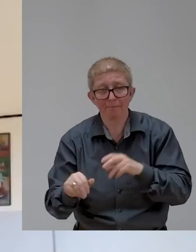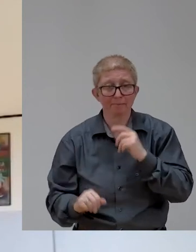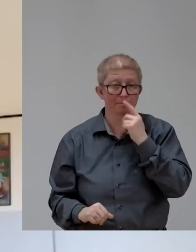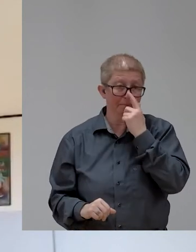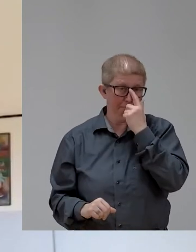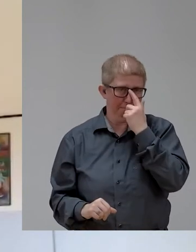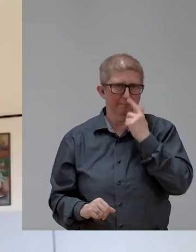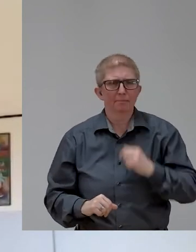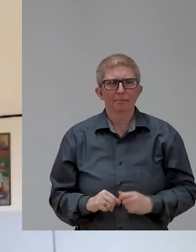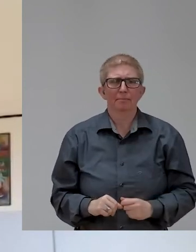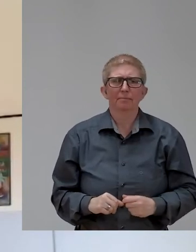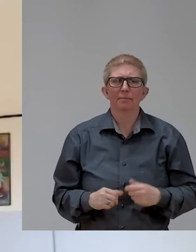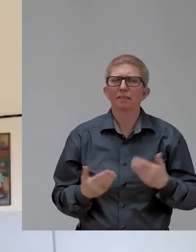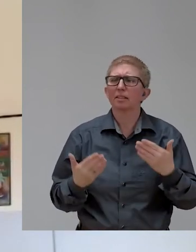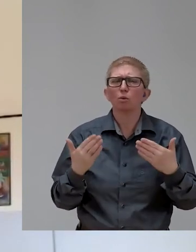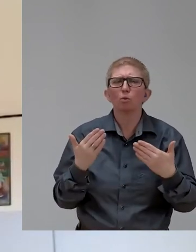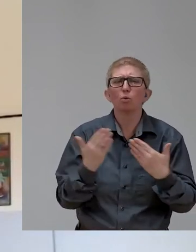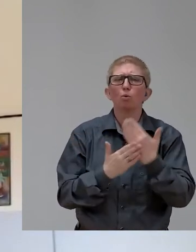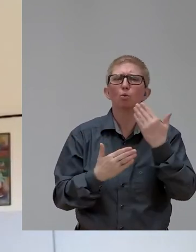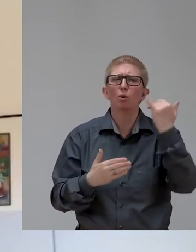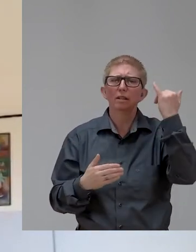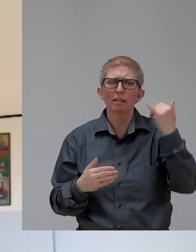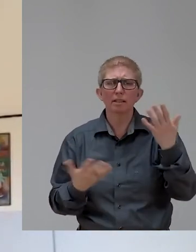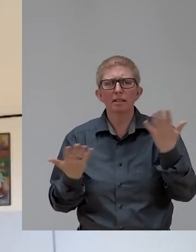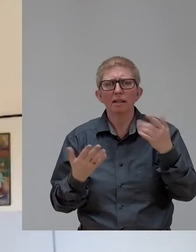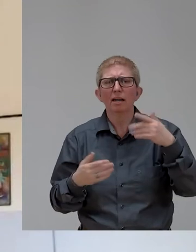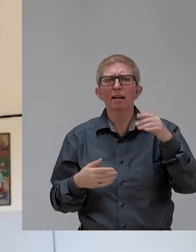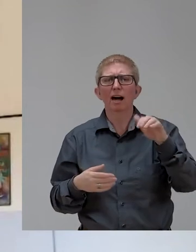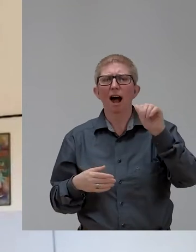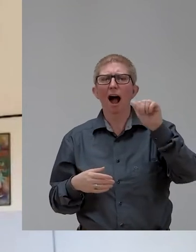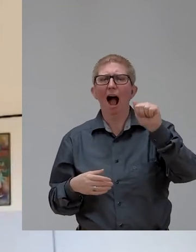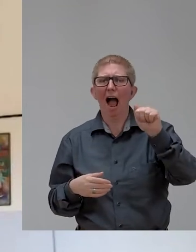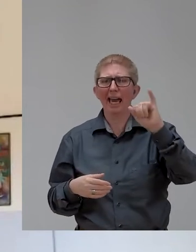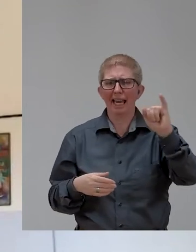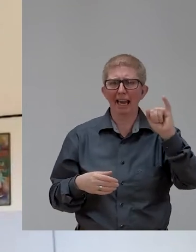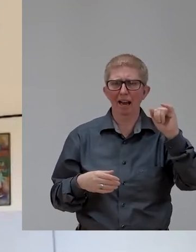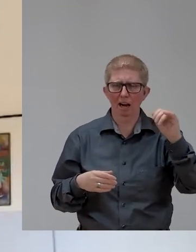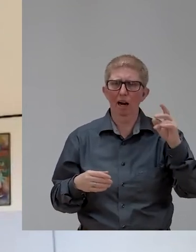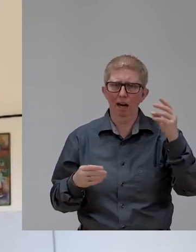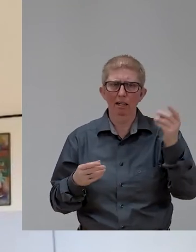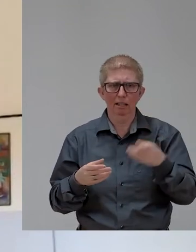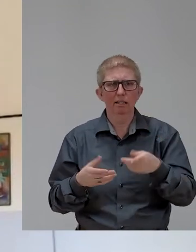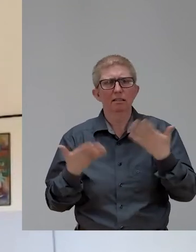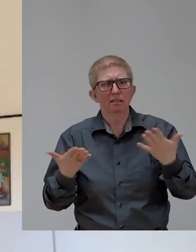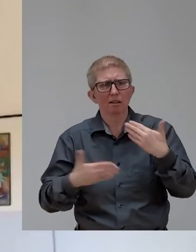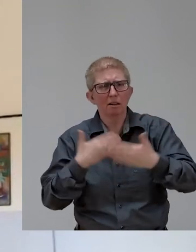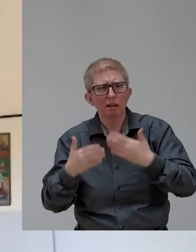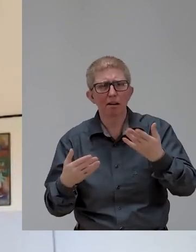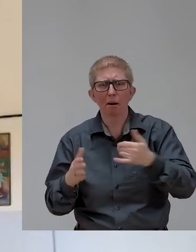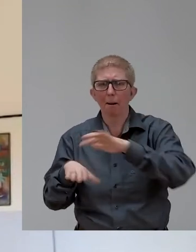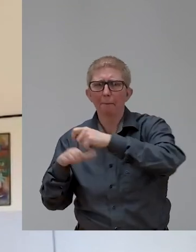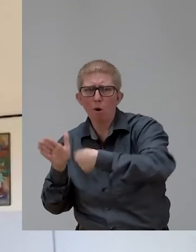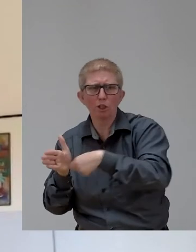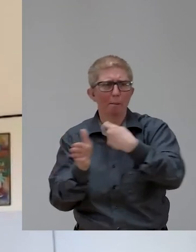So at the moment, artificial intelligence is a huge topic in the technology world. And we're funding amazing projects through our AI for Accessibility